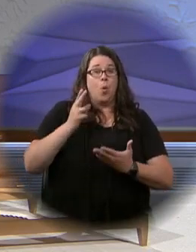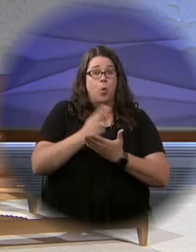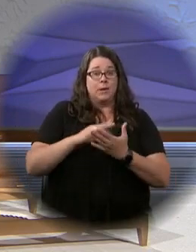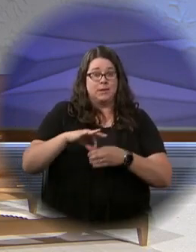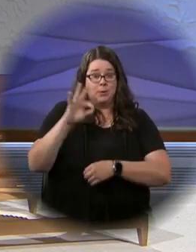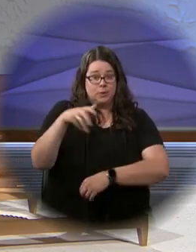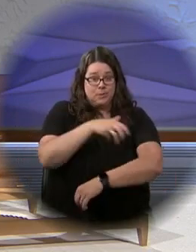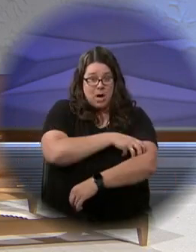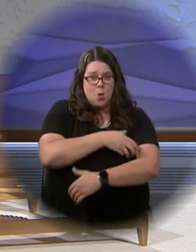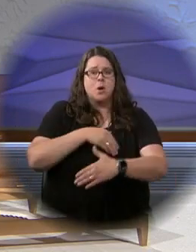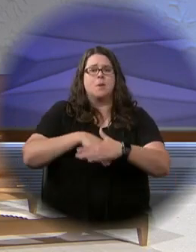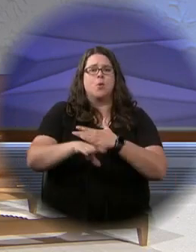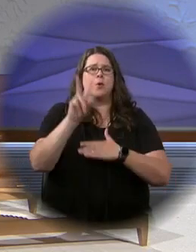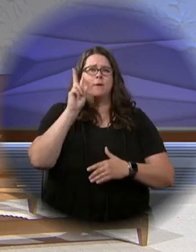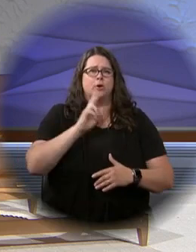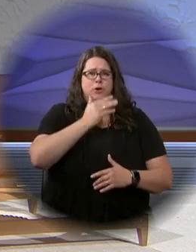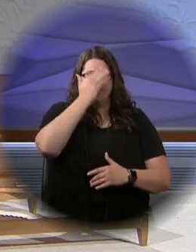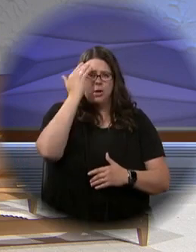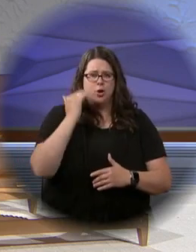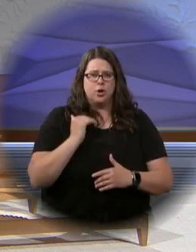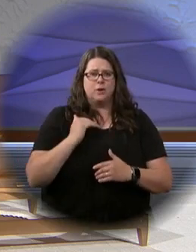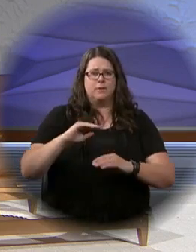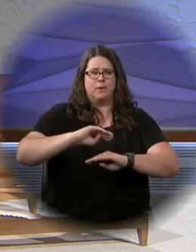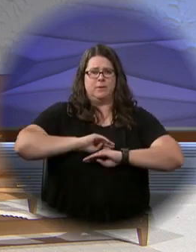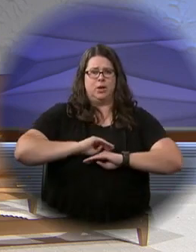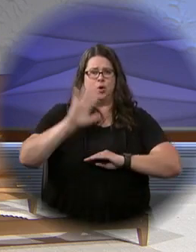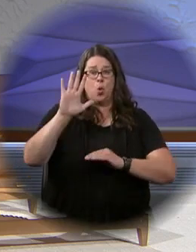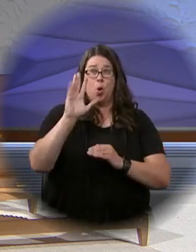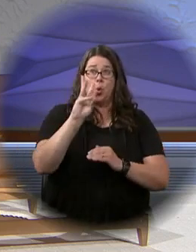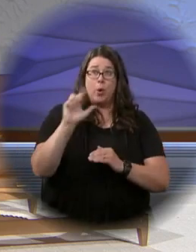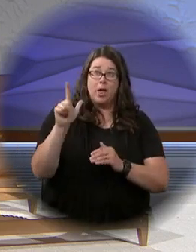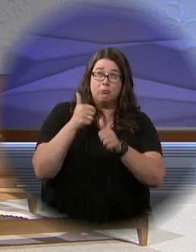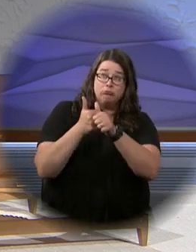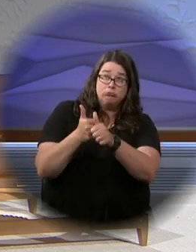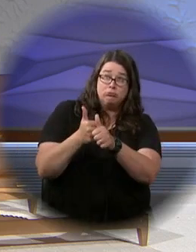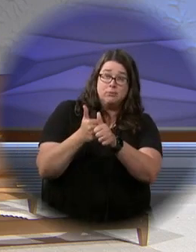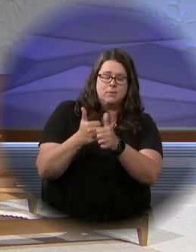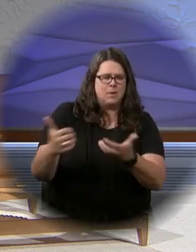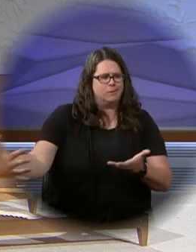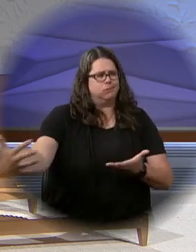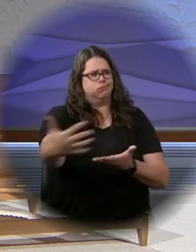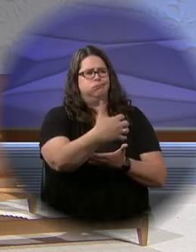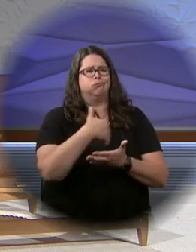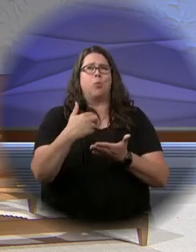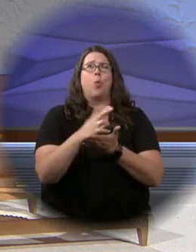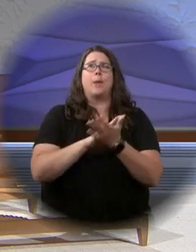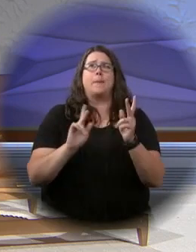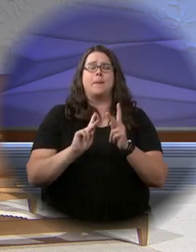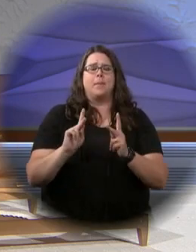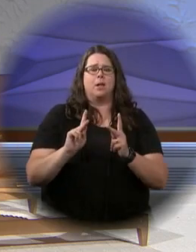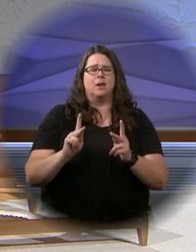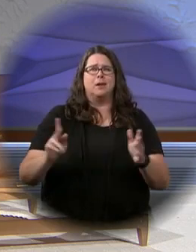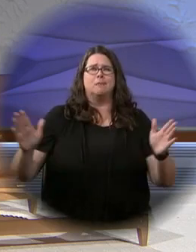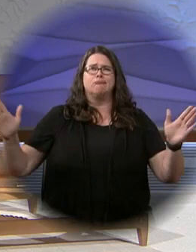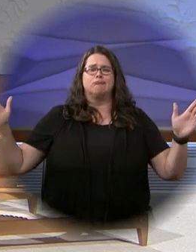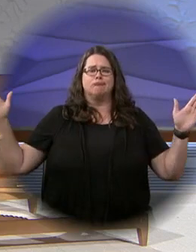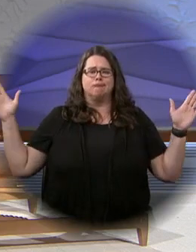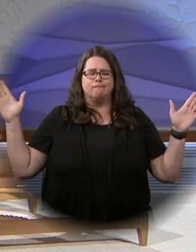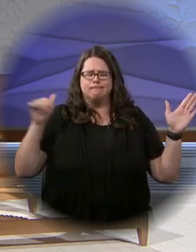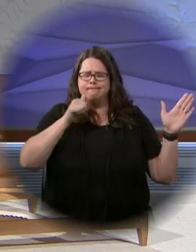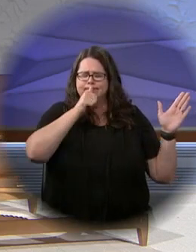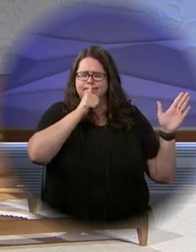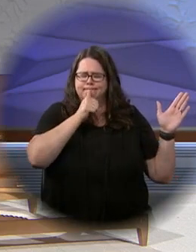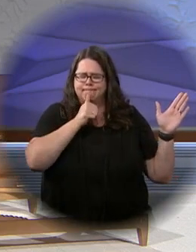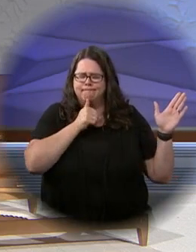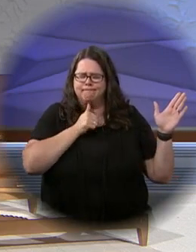and born of the Virgin. Fulfilling your will and gaining for you a holy people, he stretched out his hands as he endured his